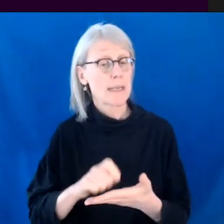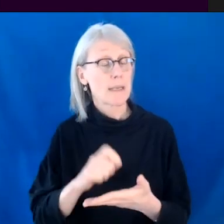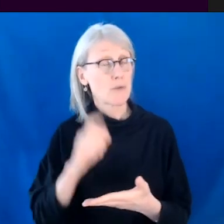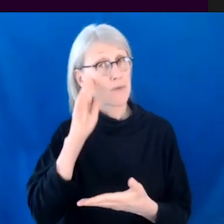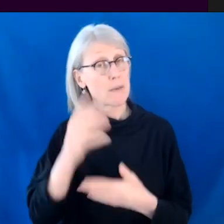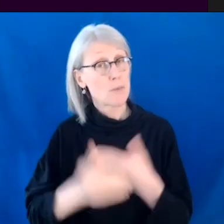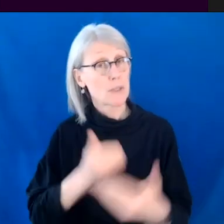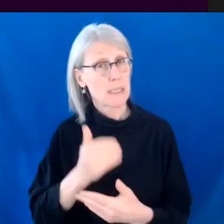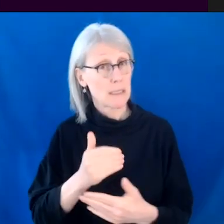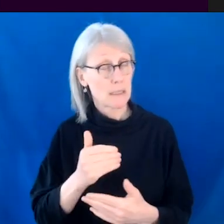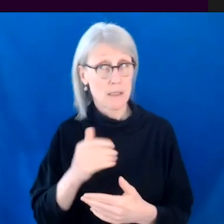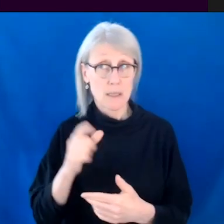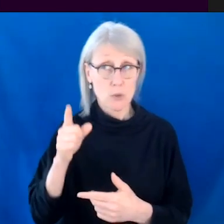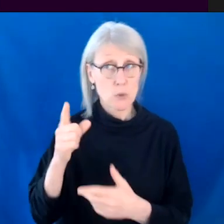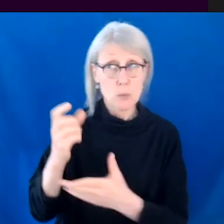creators who are looking for grants?